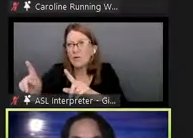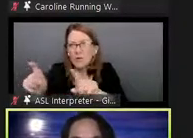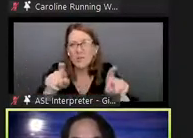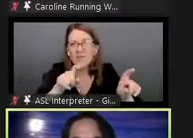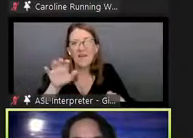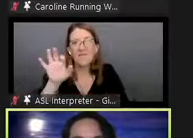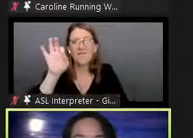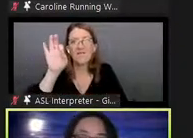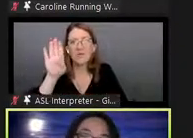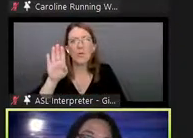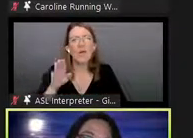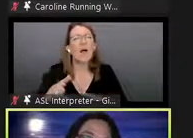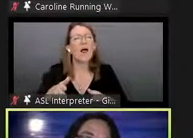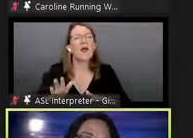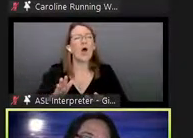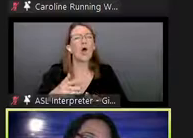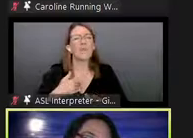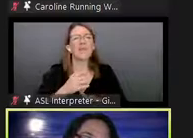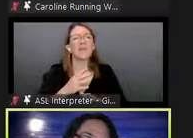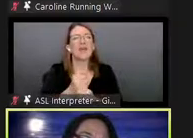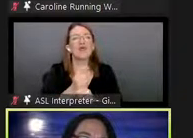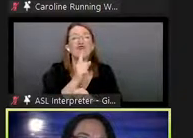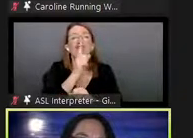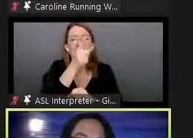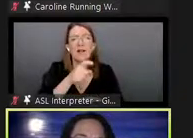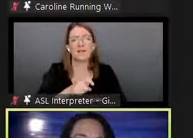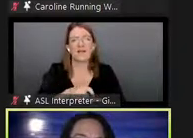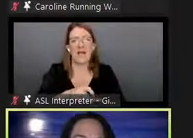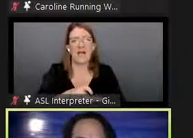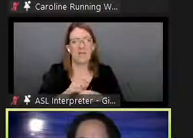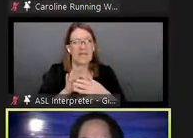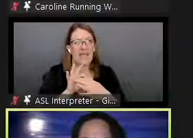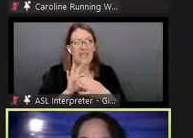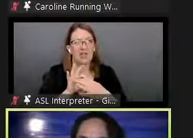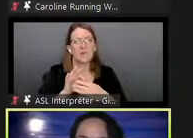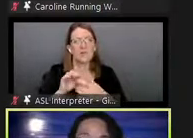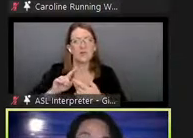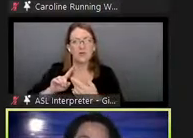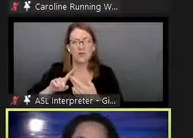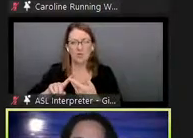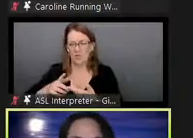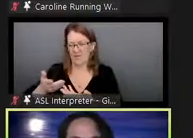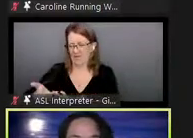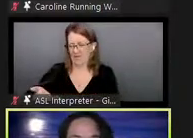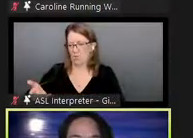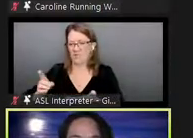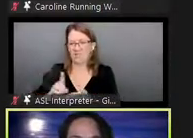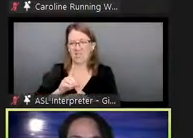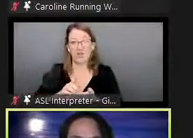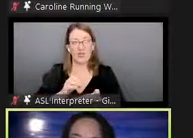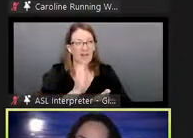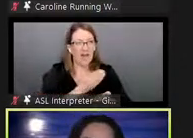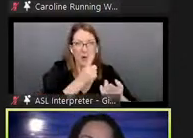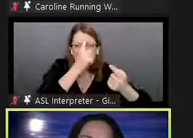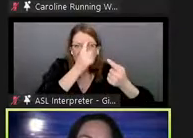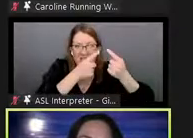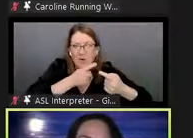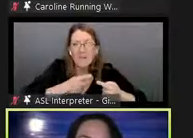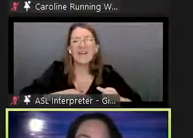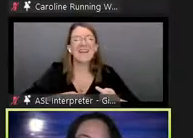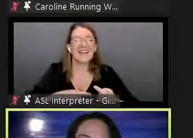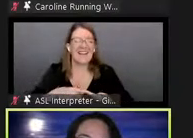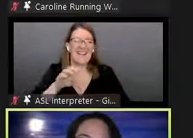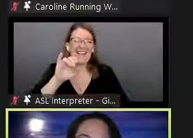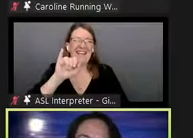real time and relational engagements to build dictionaries and in our little disagreement uh ika aka